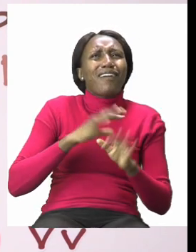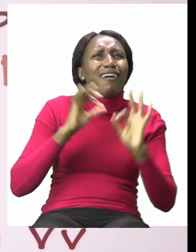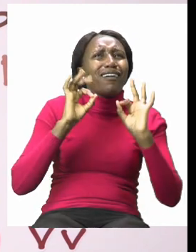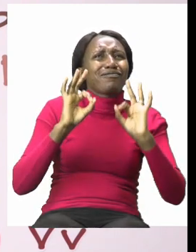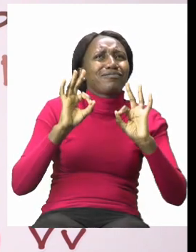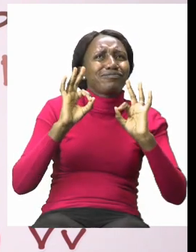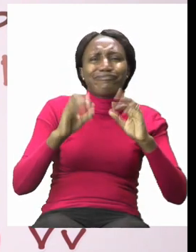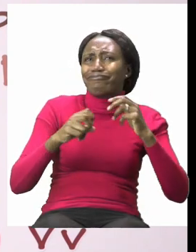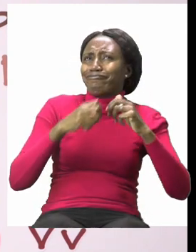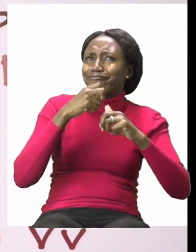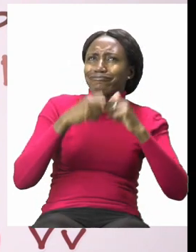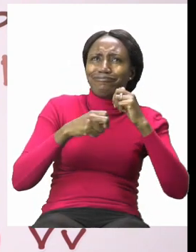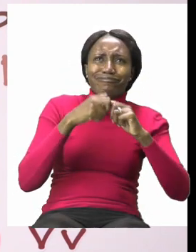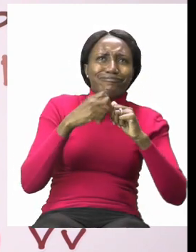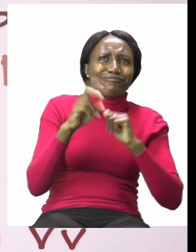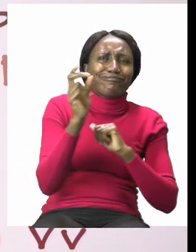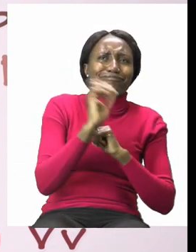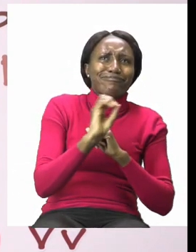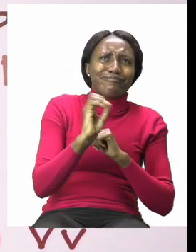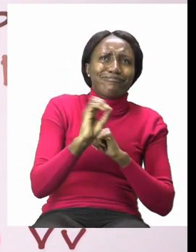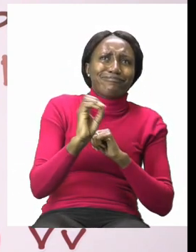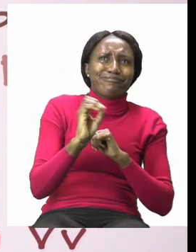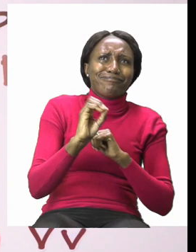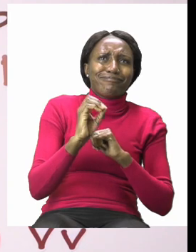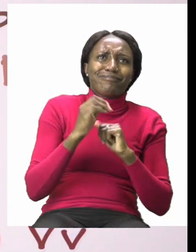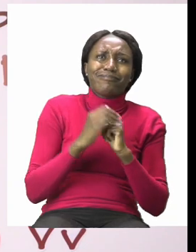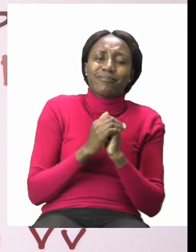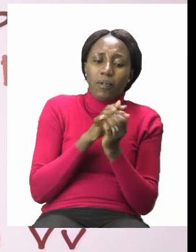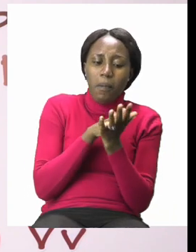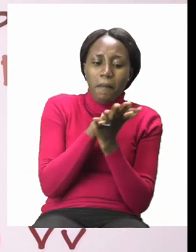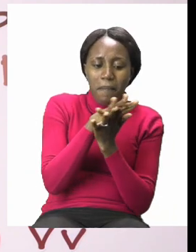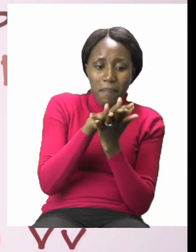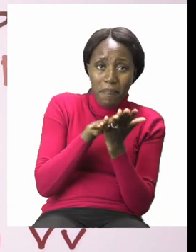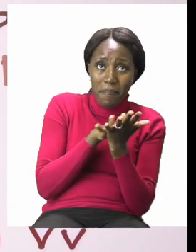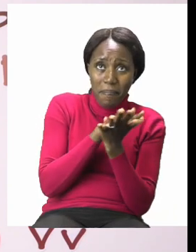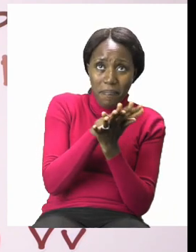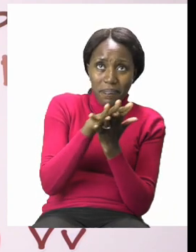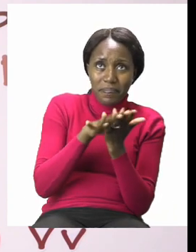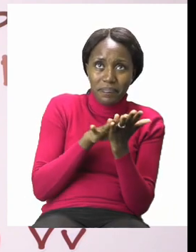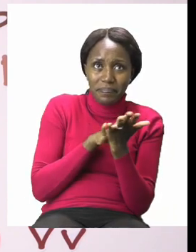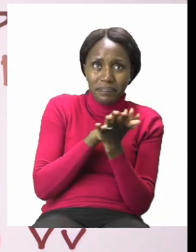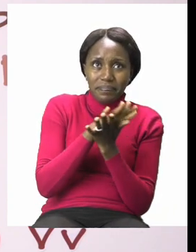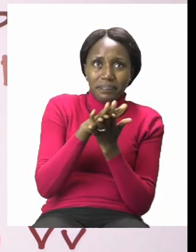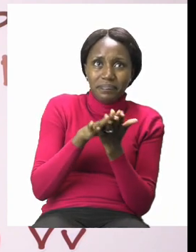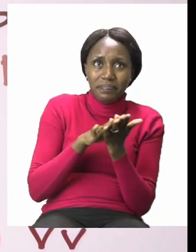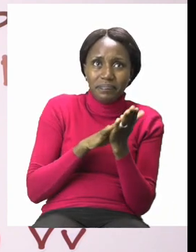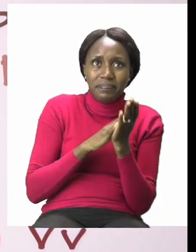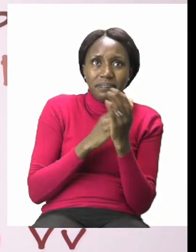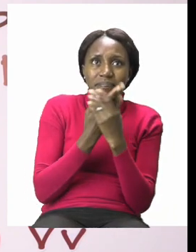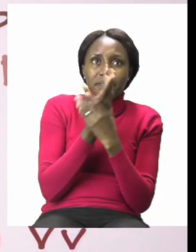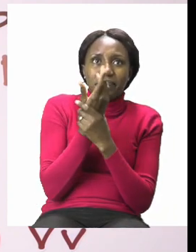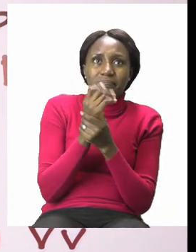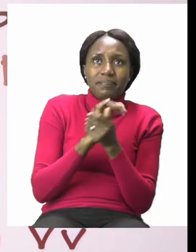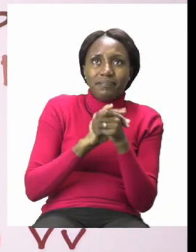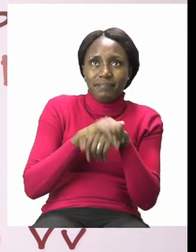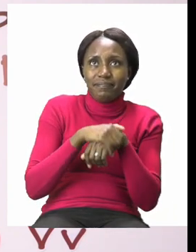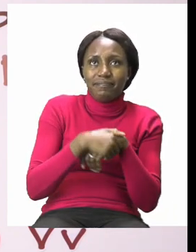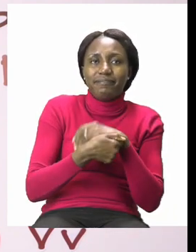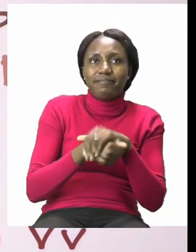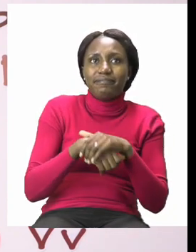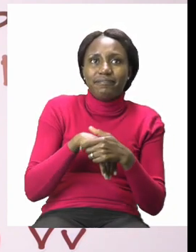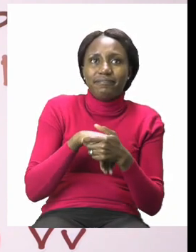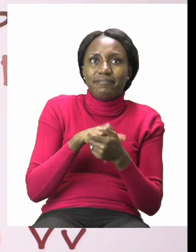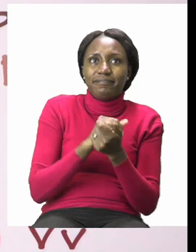We are going to start by rubbing inside our hands. Very good. Around our hands.